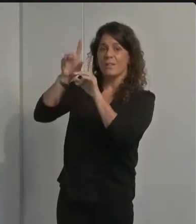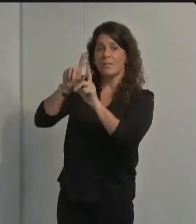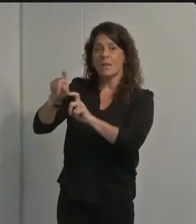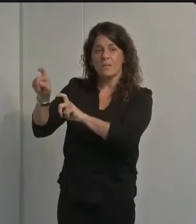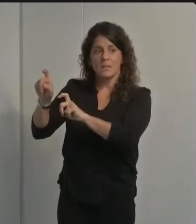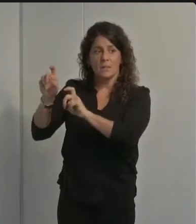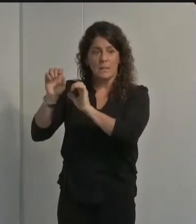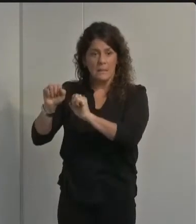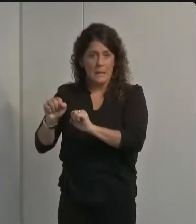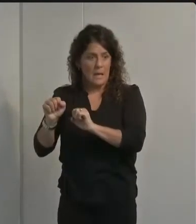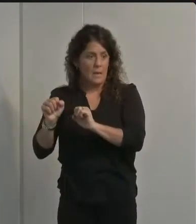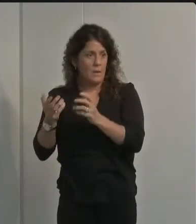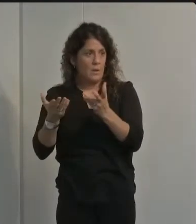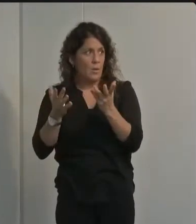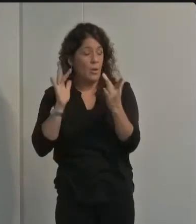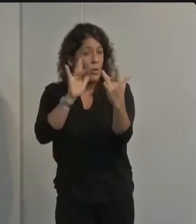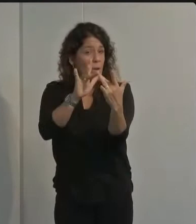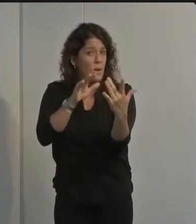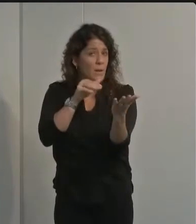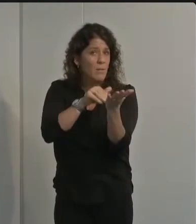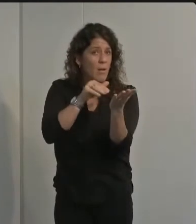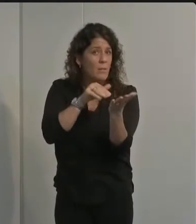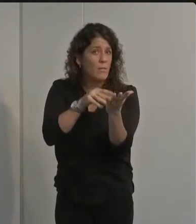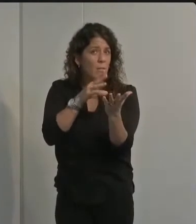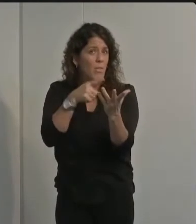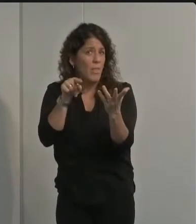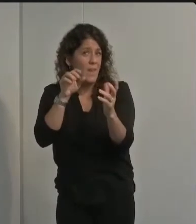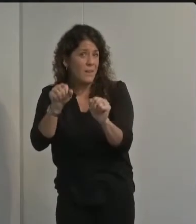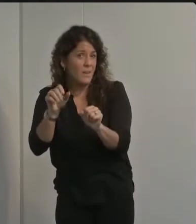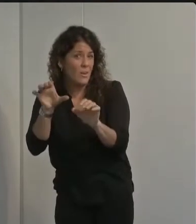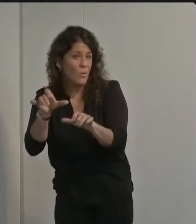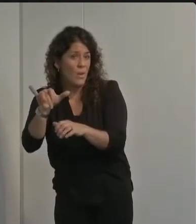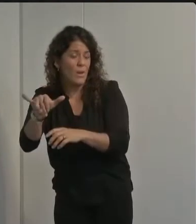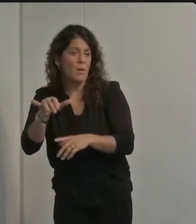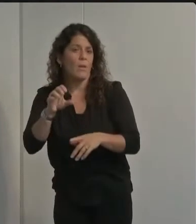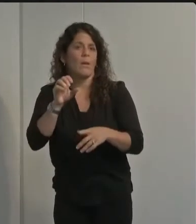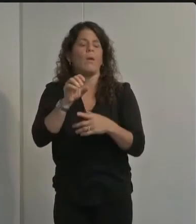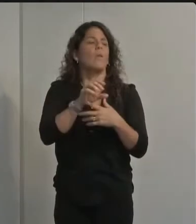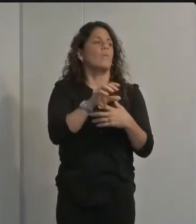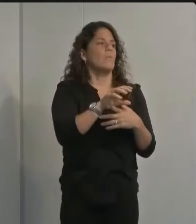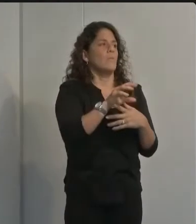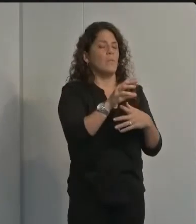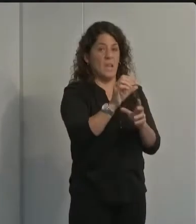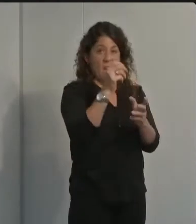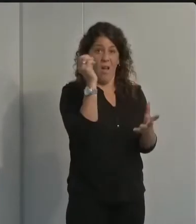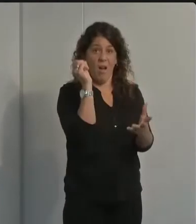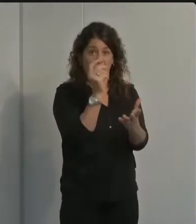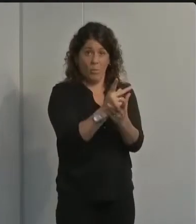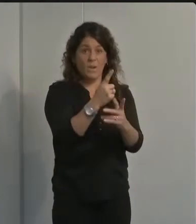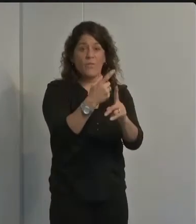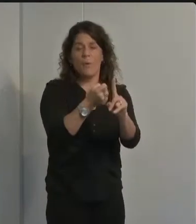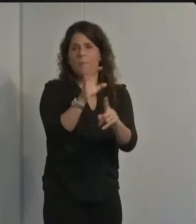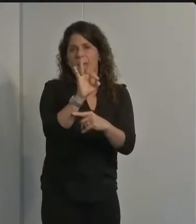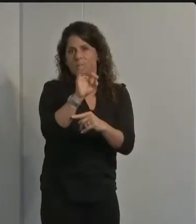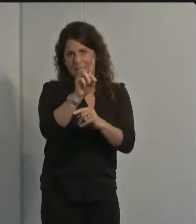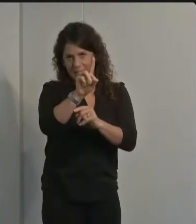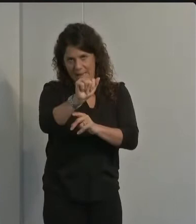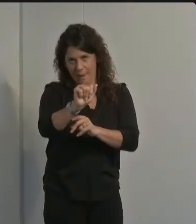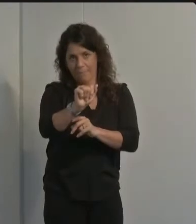done by a medical professional no as long as they're fda approved or they have an emergency use authorization i would say they're all